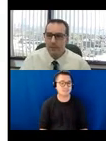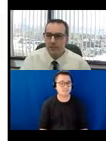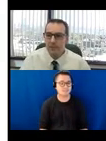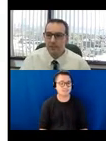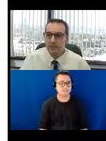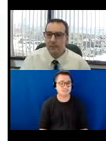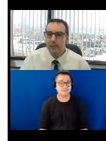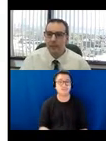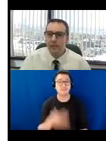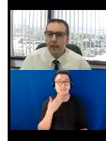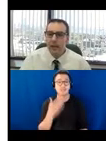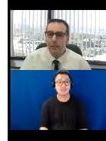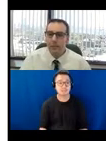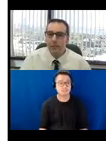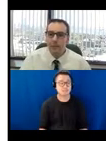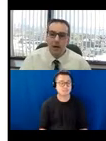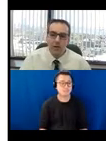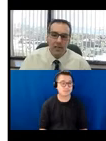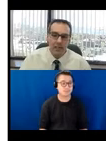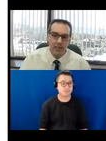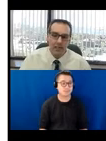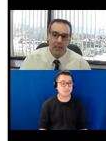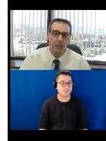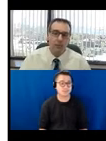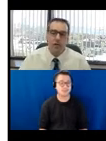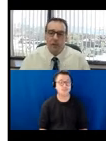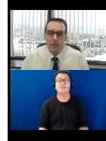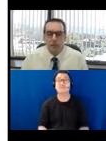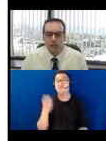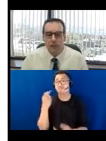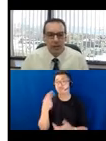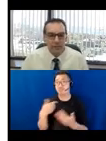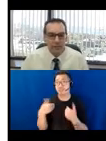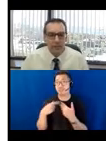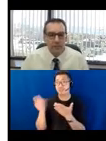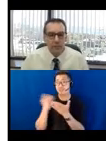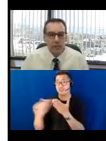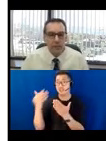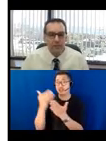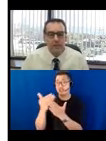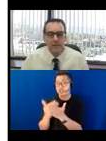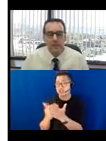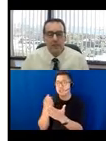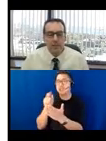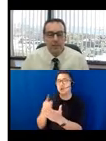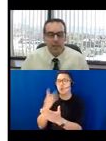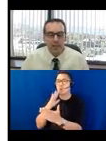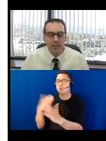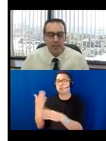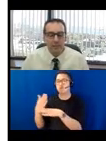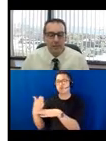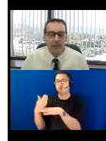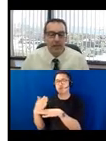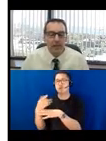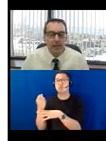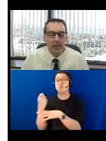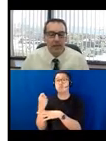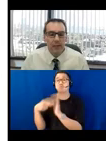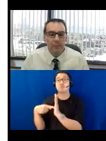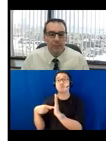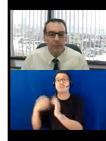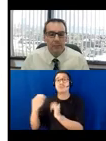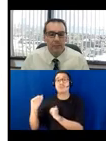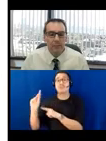So thank you. There are checklists, and I will share this with you after as well. There is a checklist for ADA.